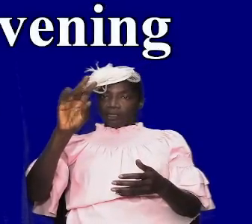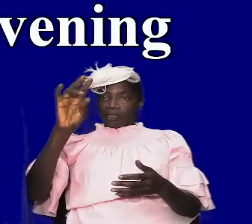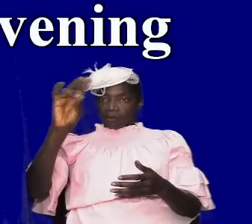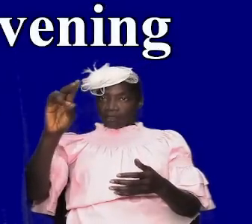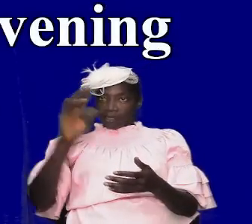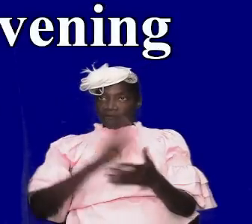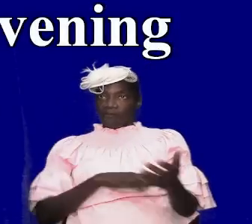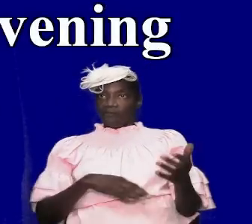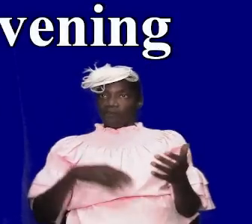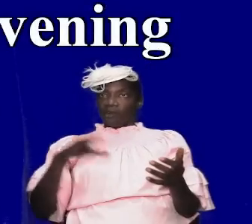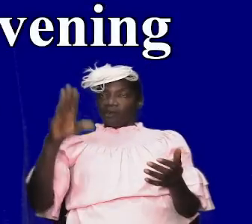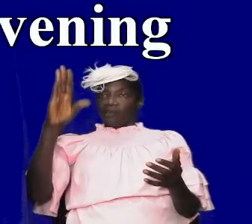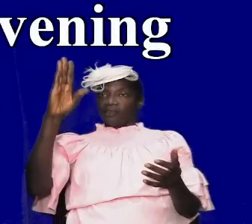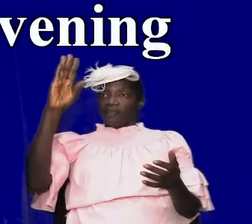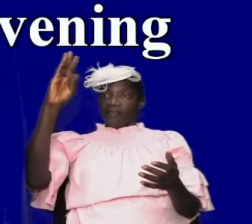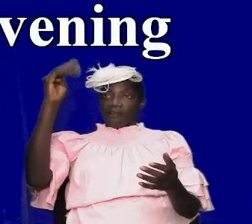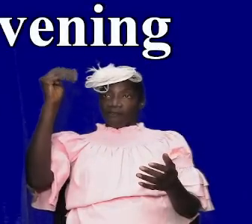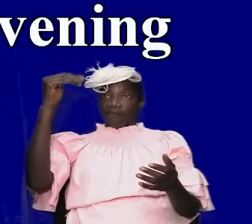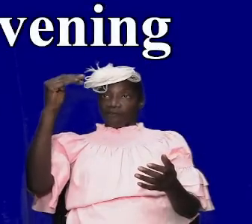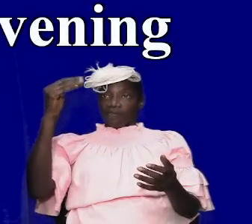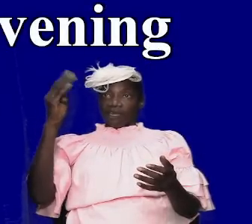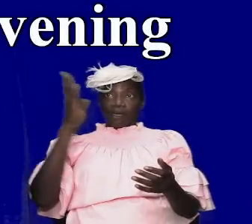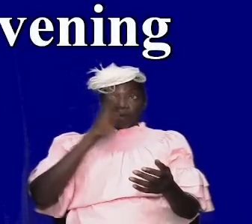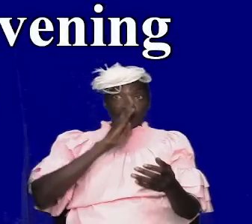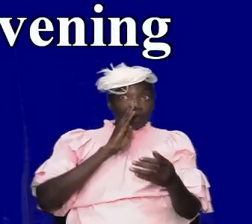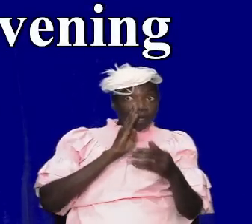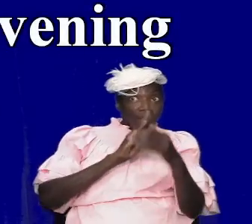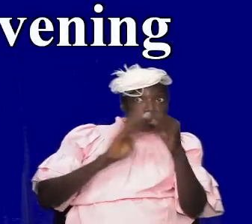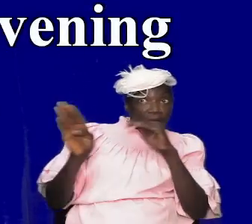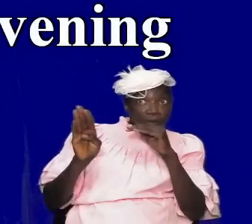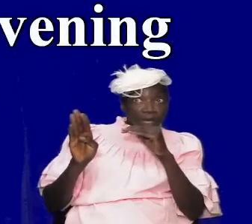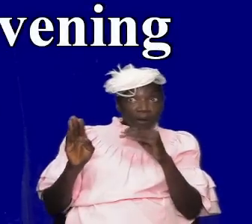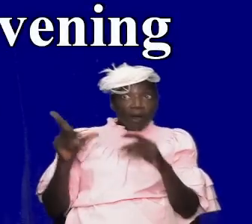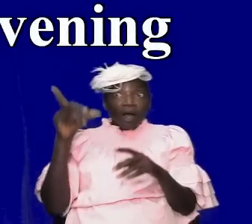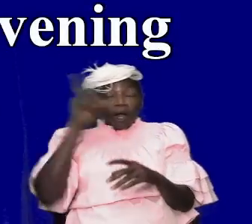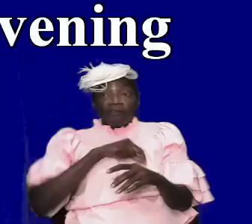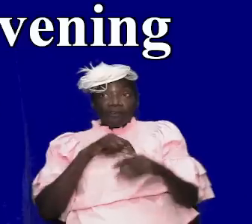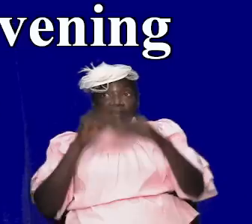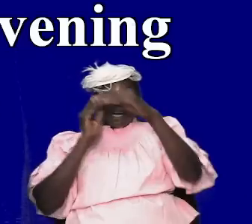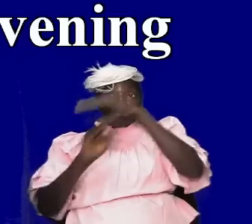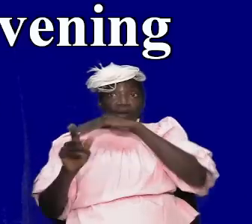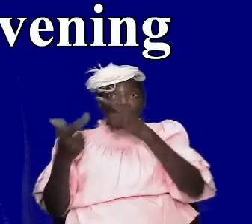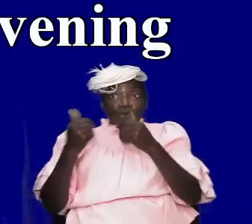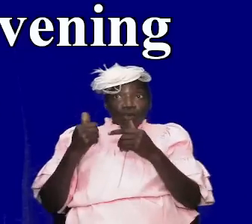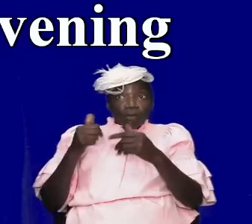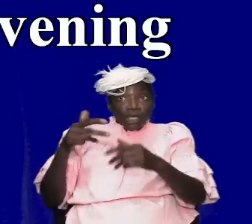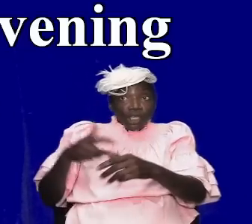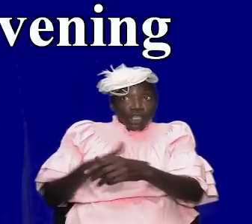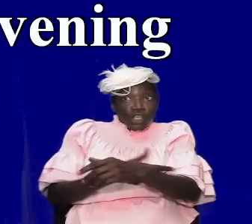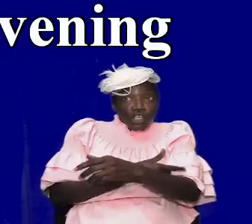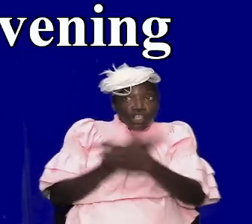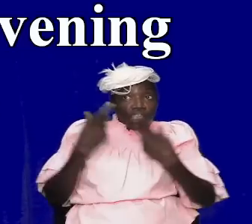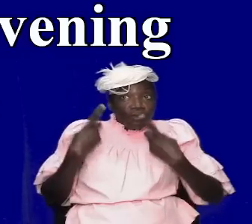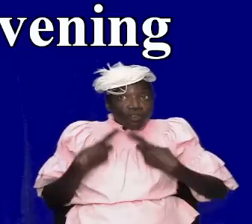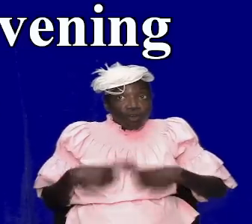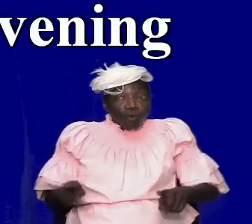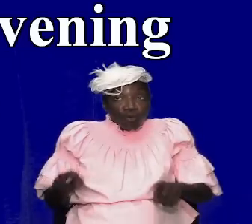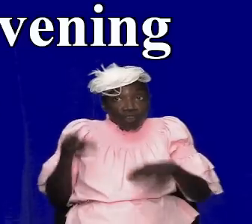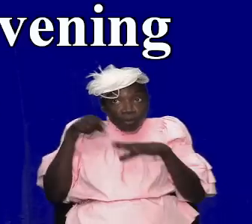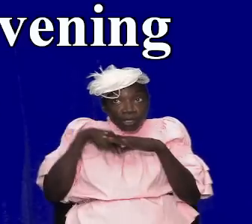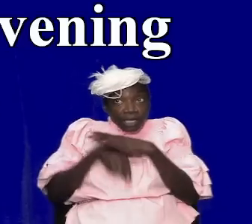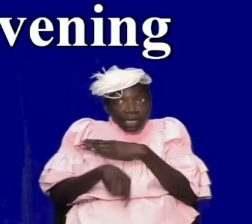beware of false prophets which come to you in sheep's clothing but inwardly they are